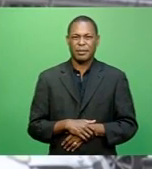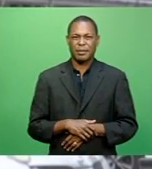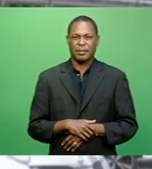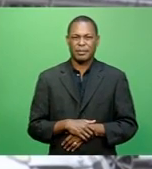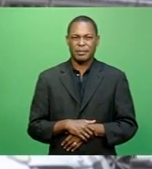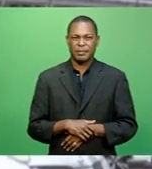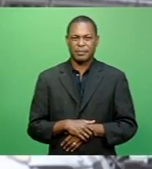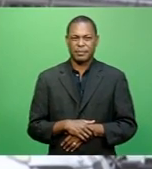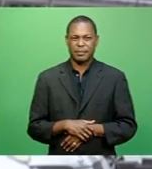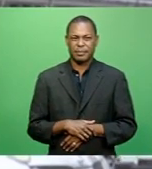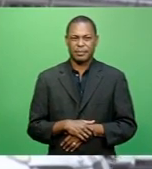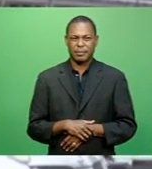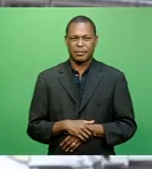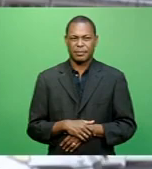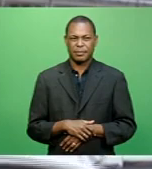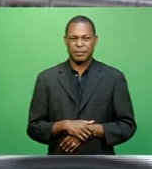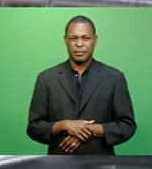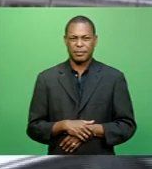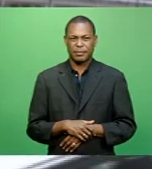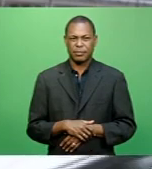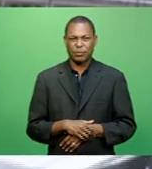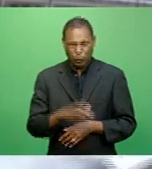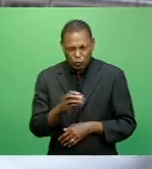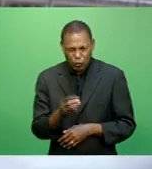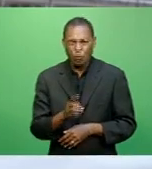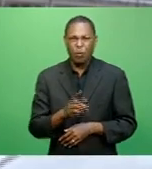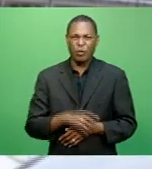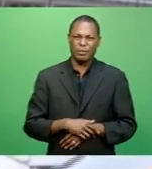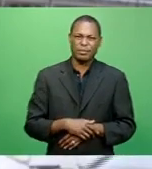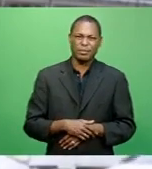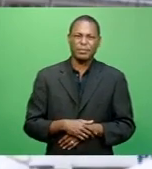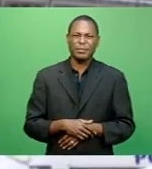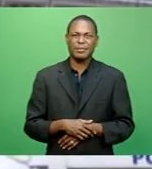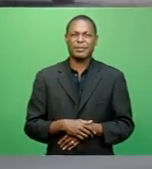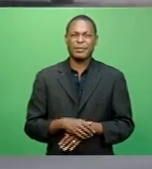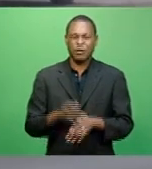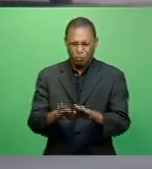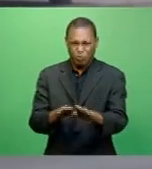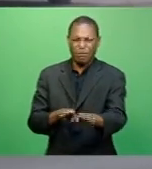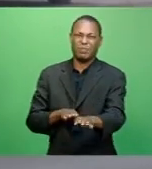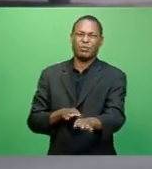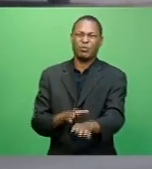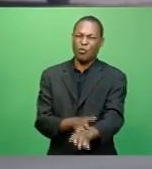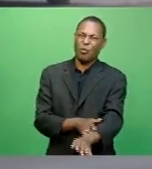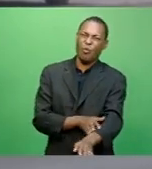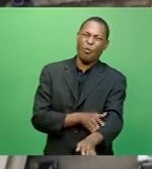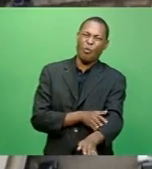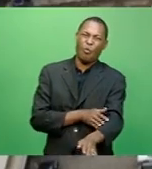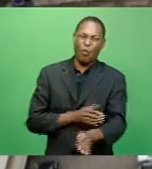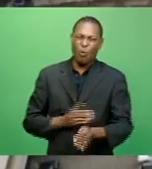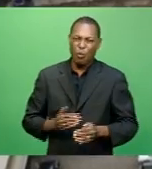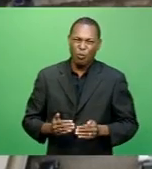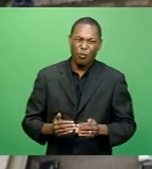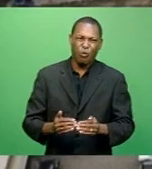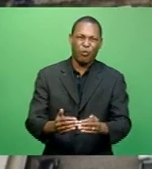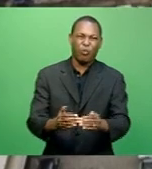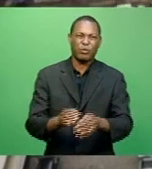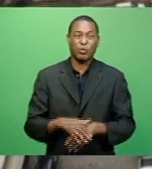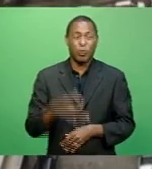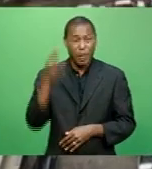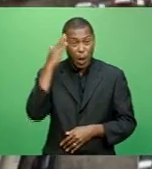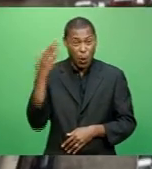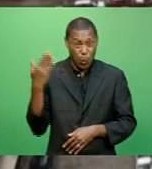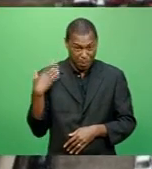and causing the traffic to move very slowly on our road. Motorists are being reminded that these